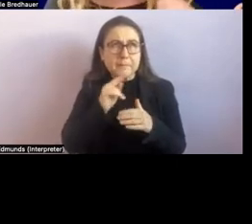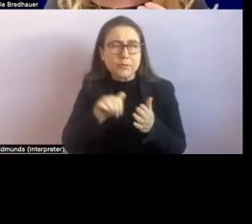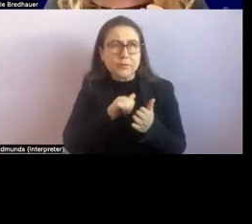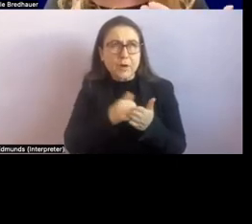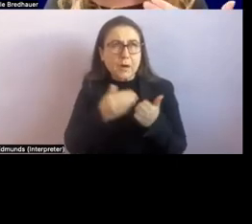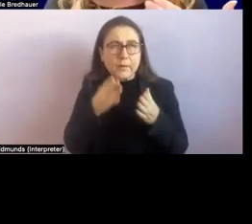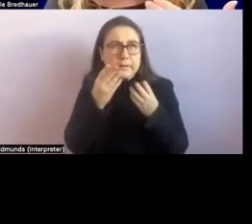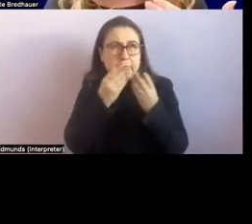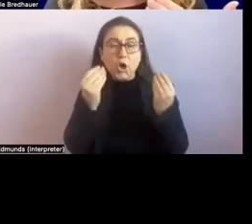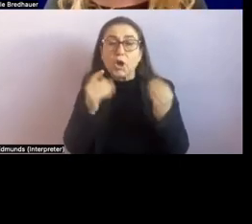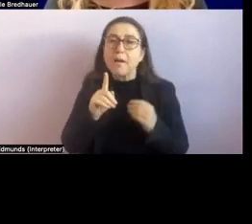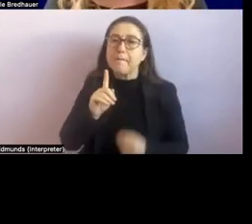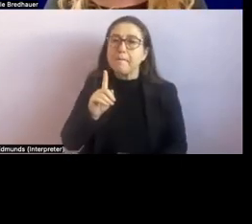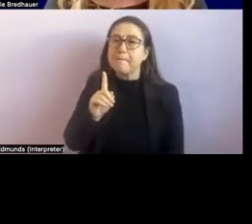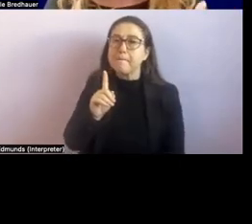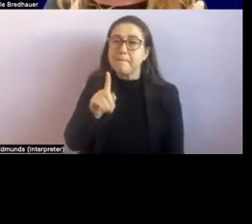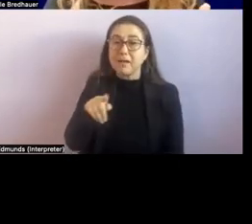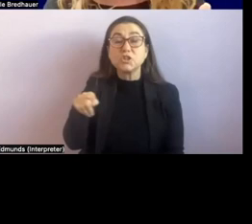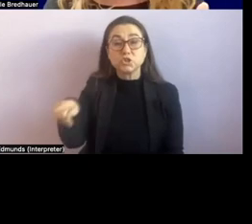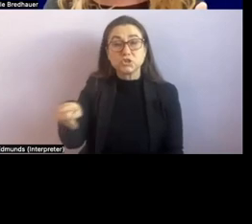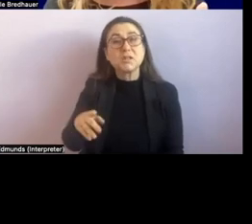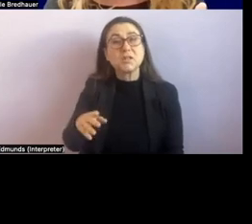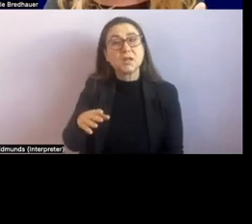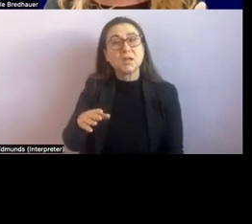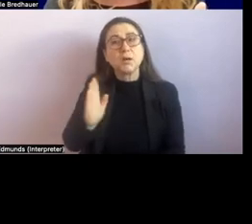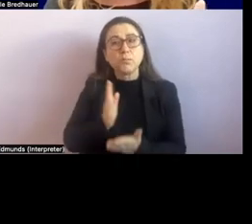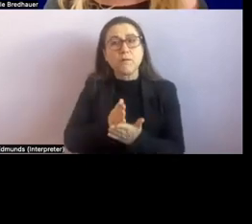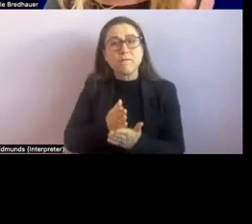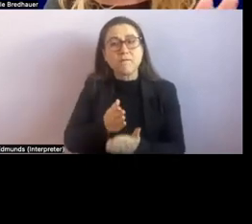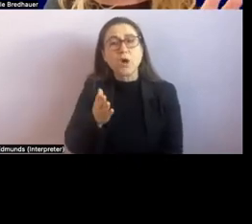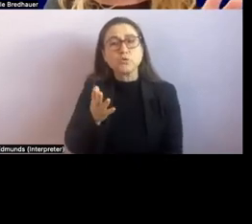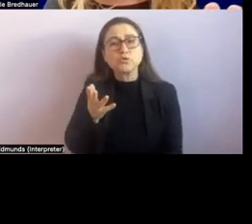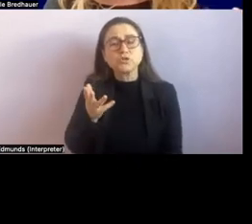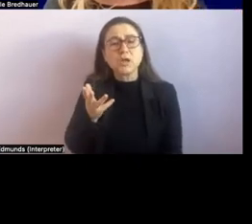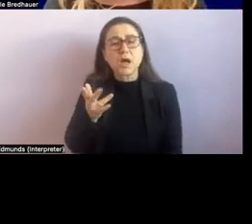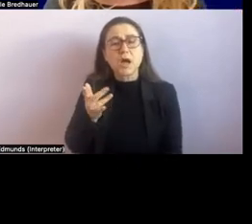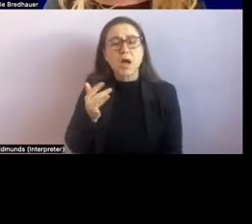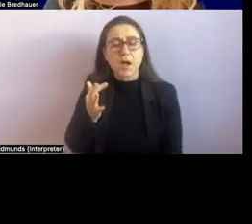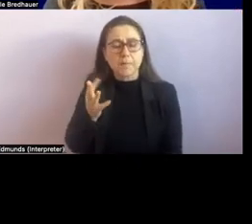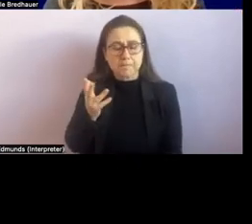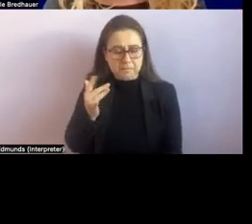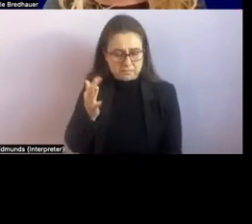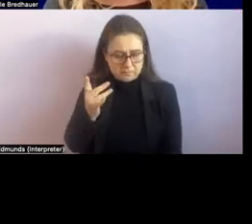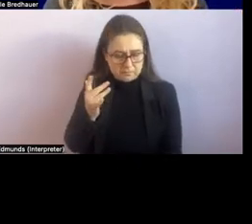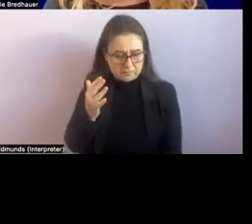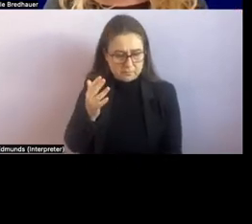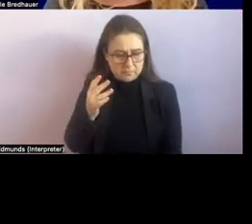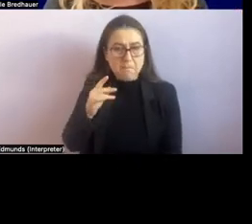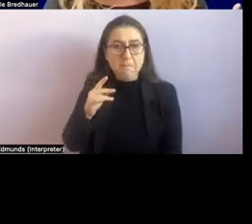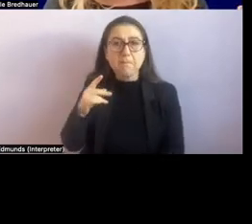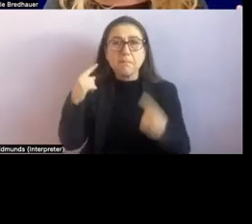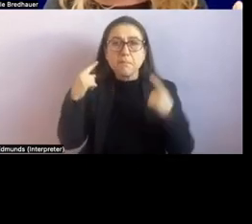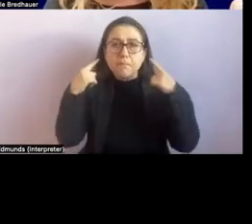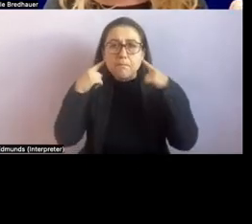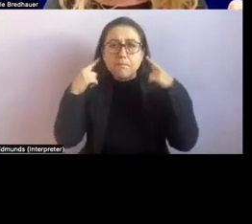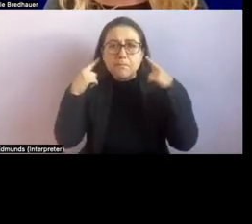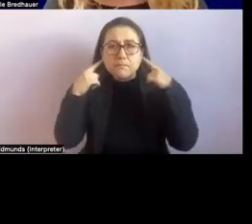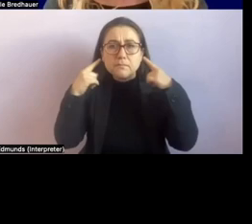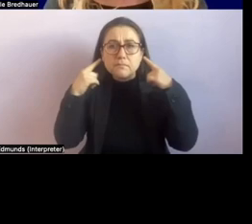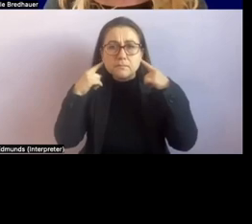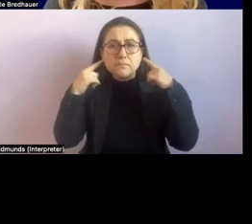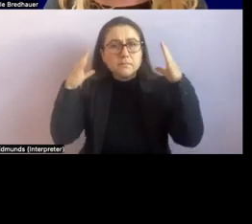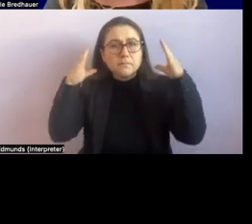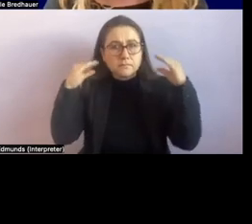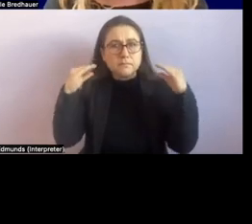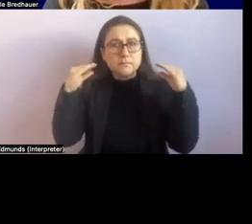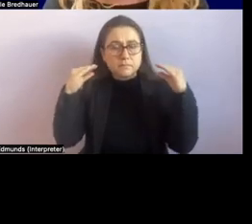But she has profound bilateral hearing